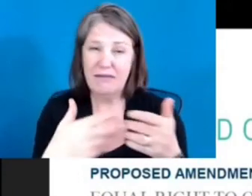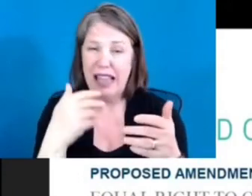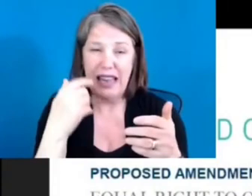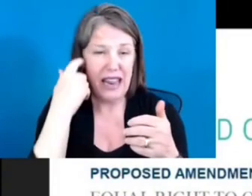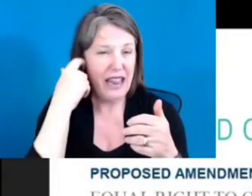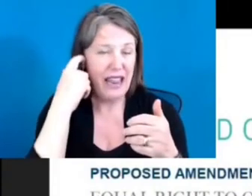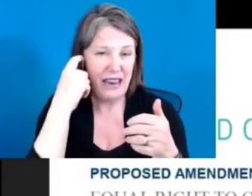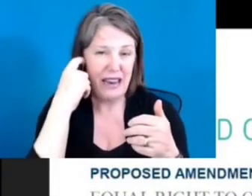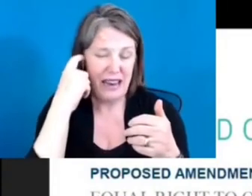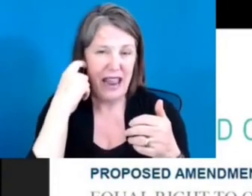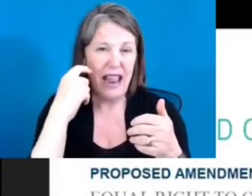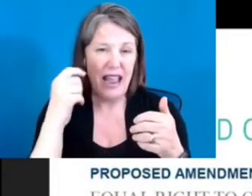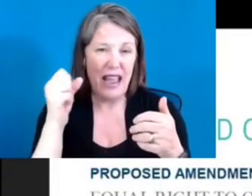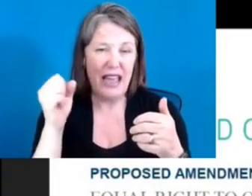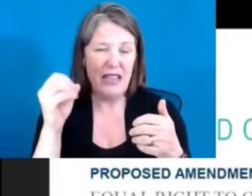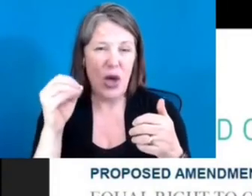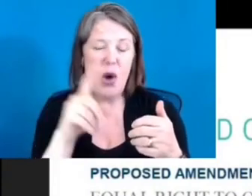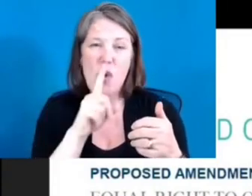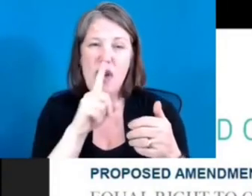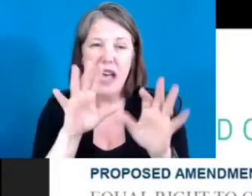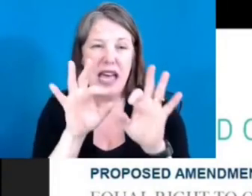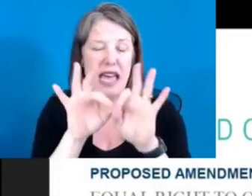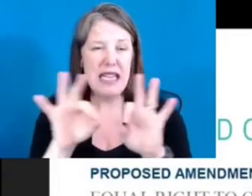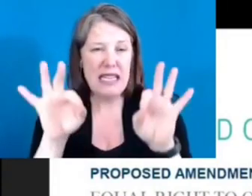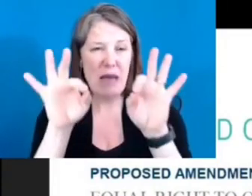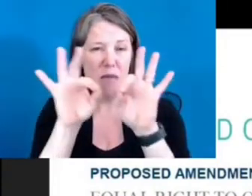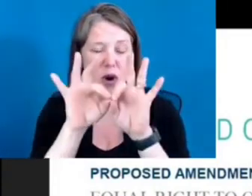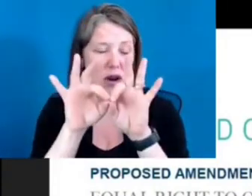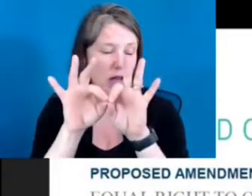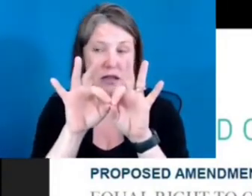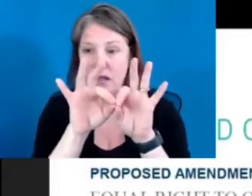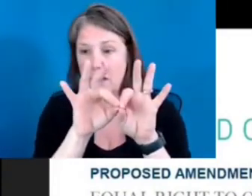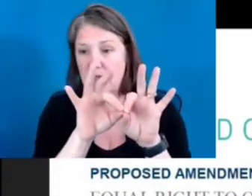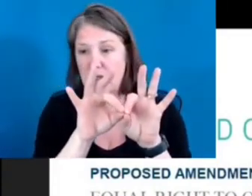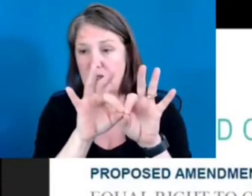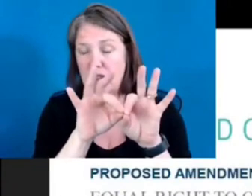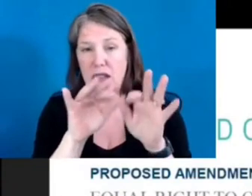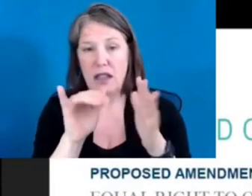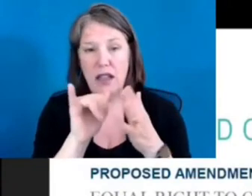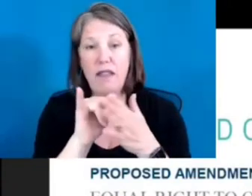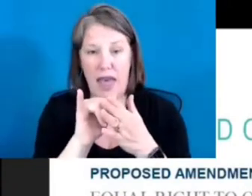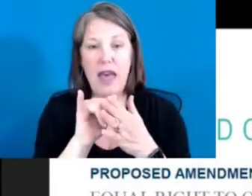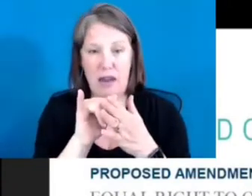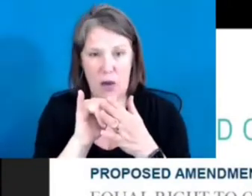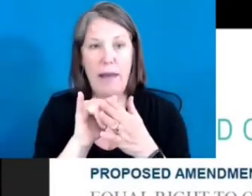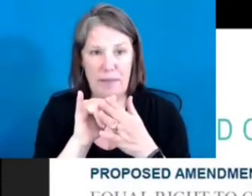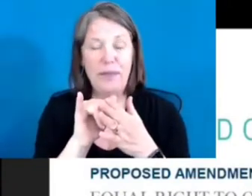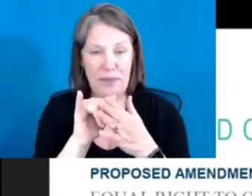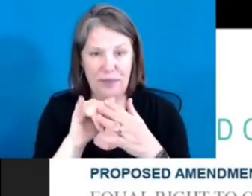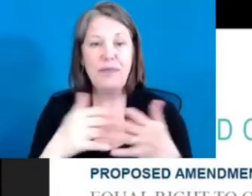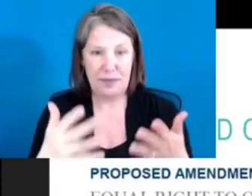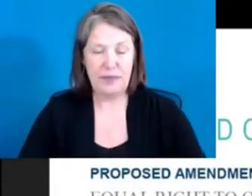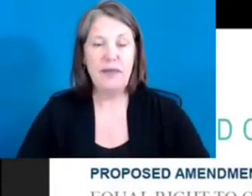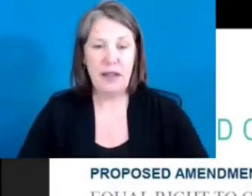that we get away from the system that we have now that